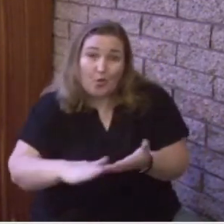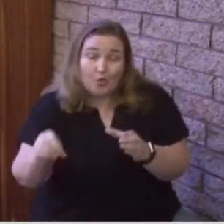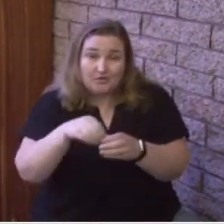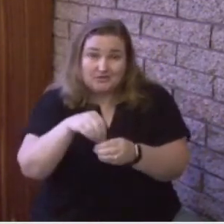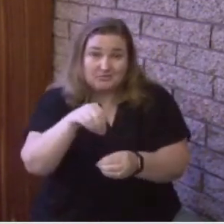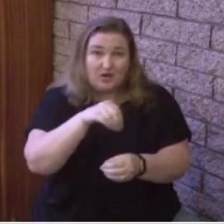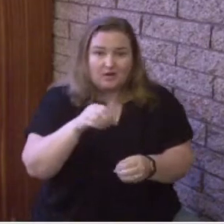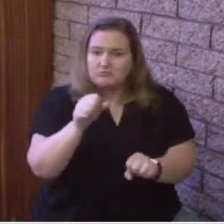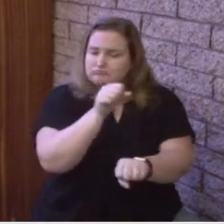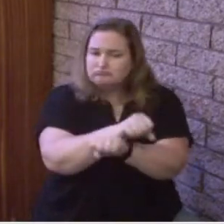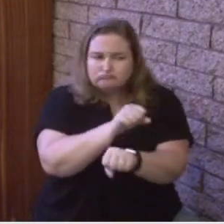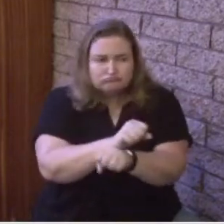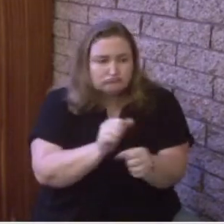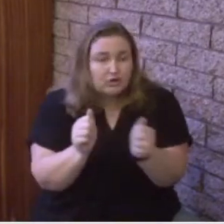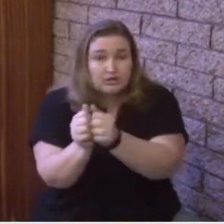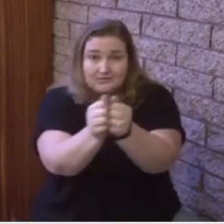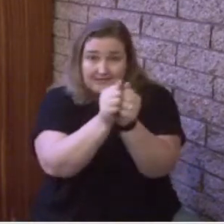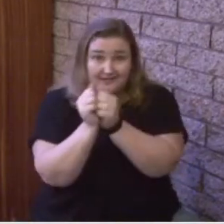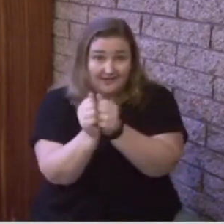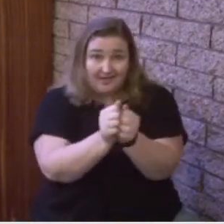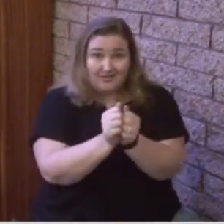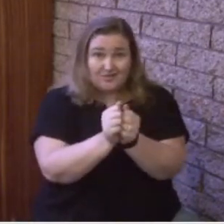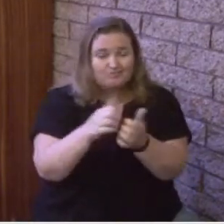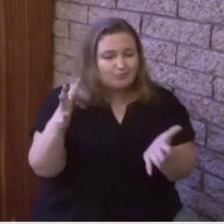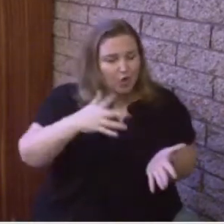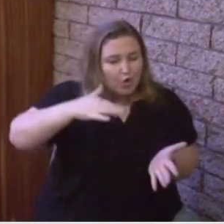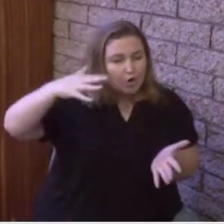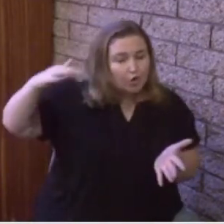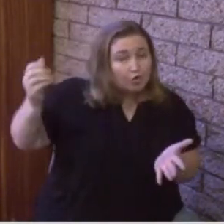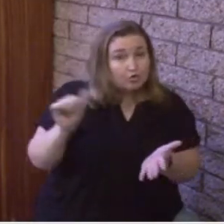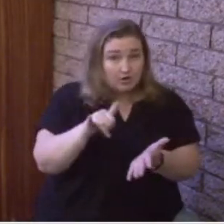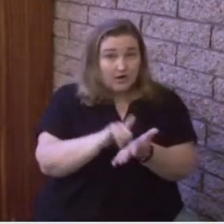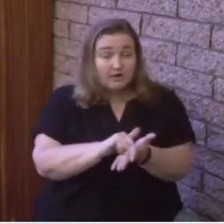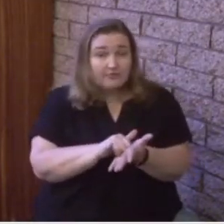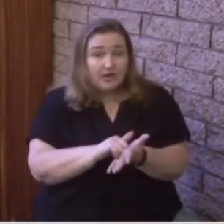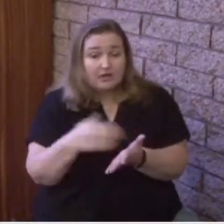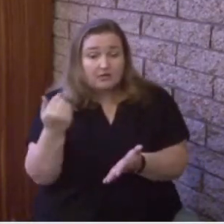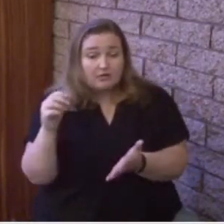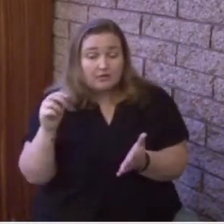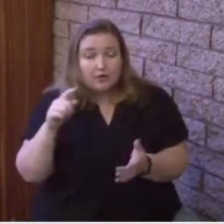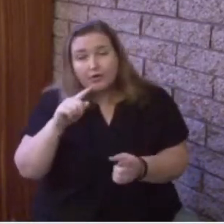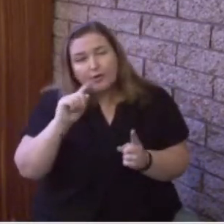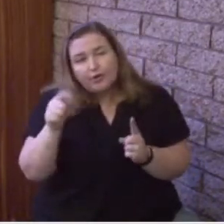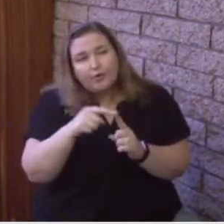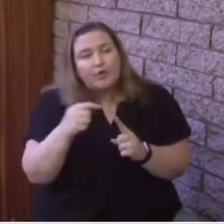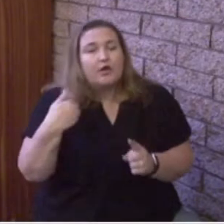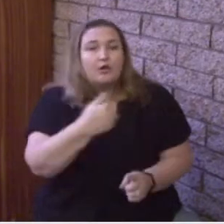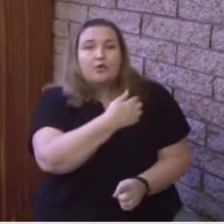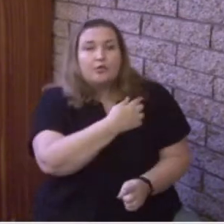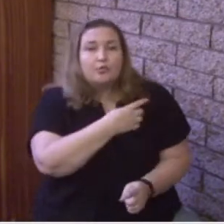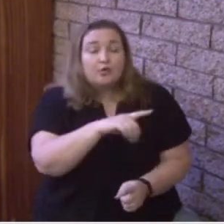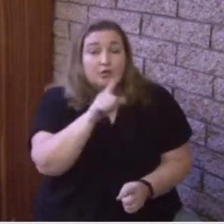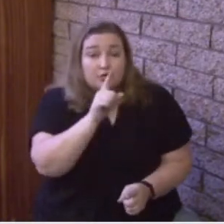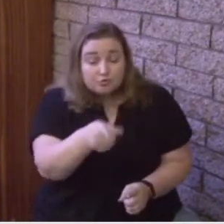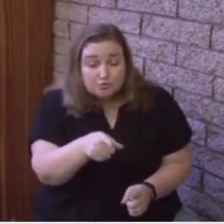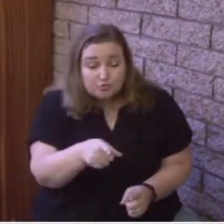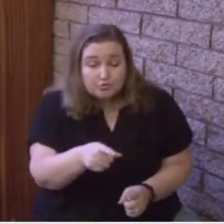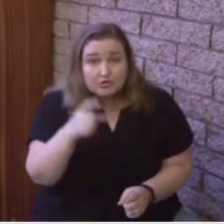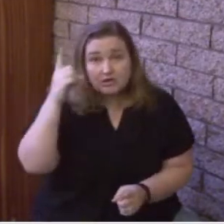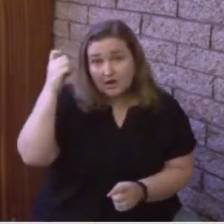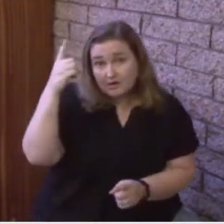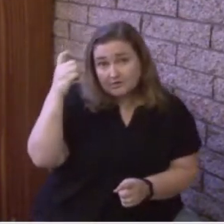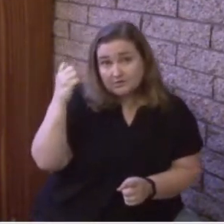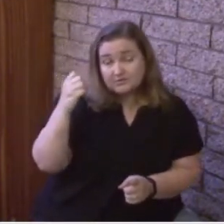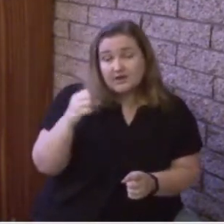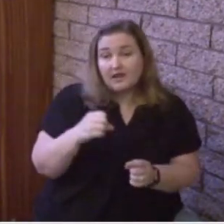one part. The glory of this is, when we truly understand the Trinity, is that there